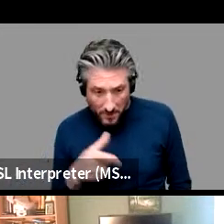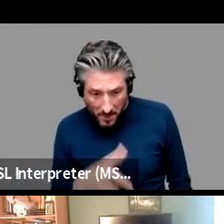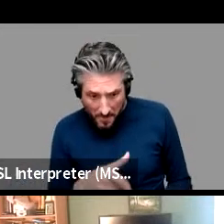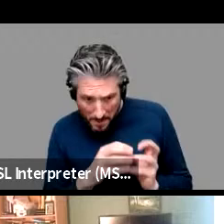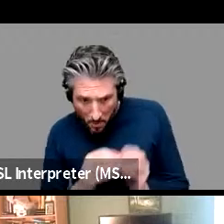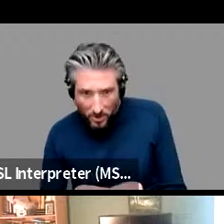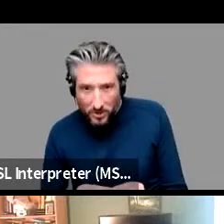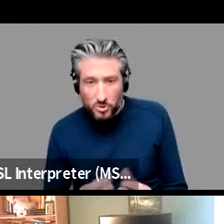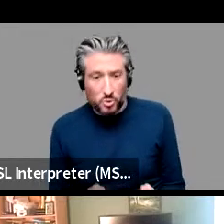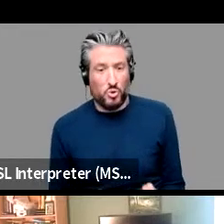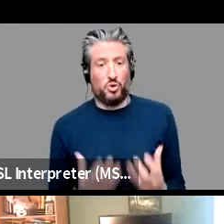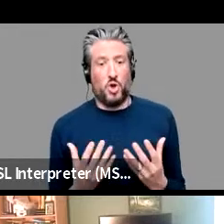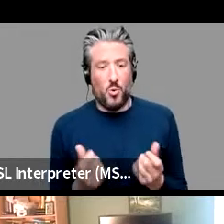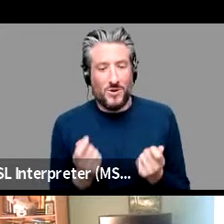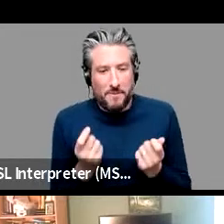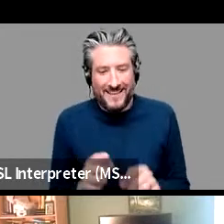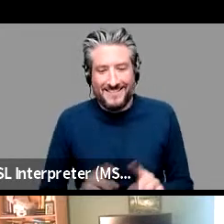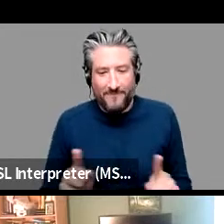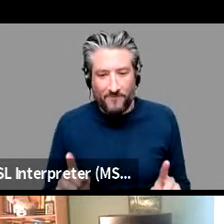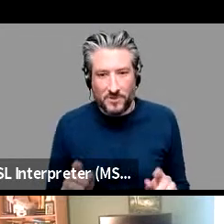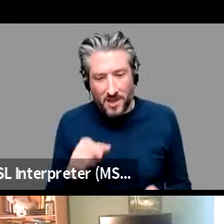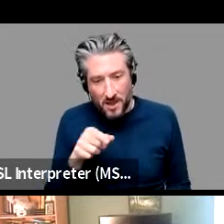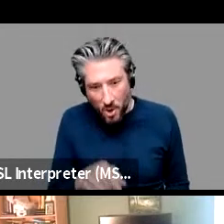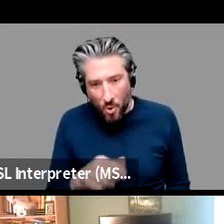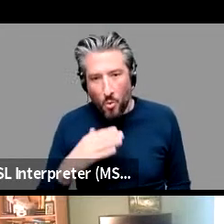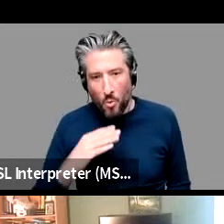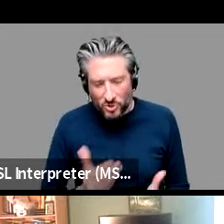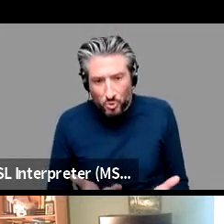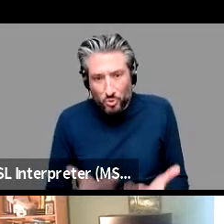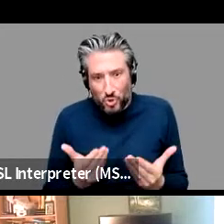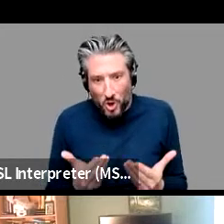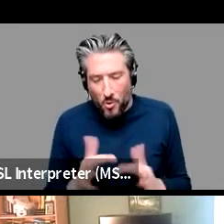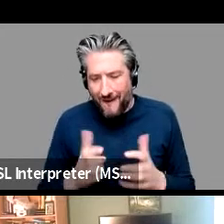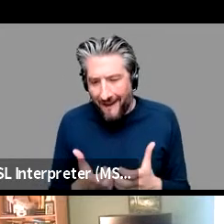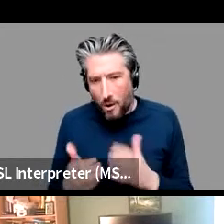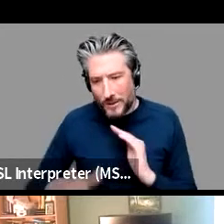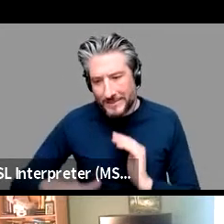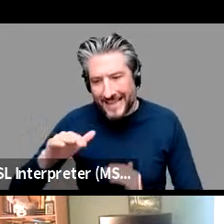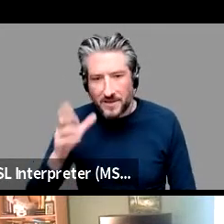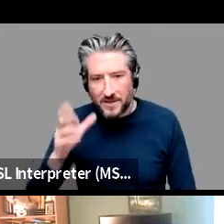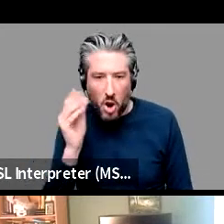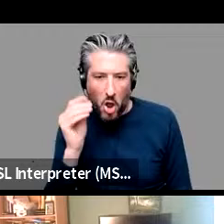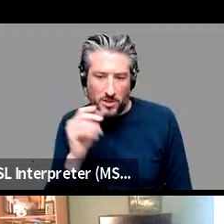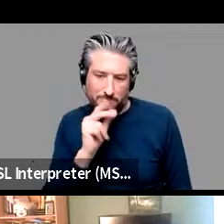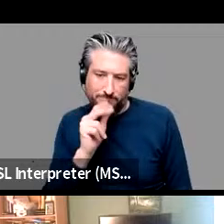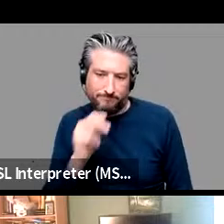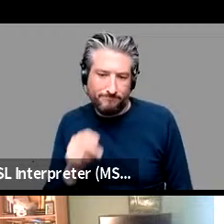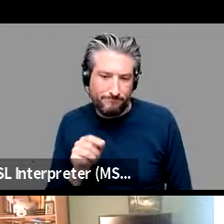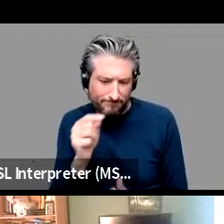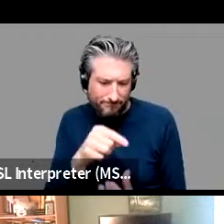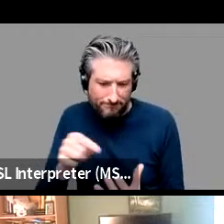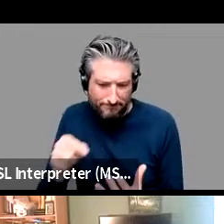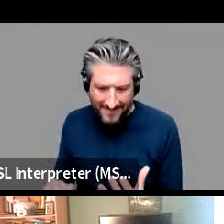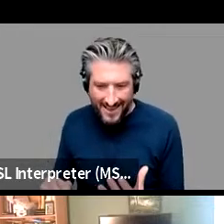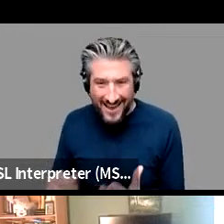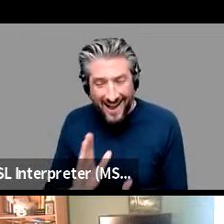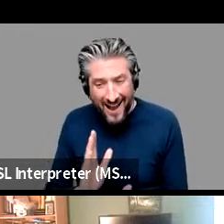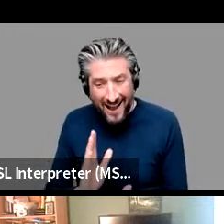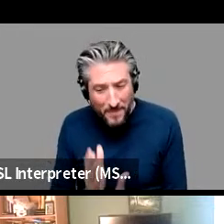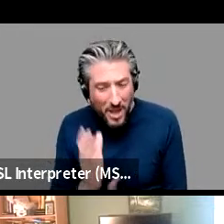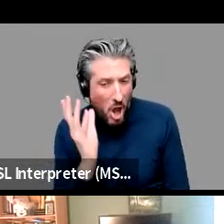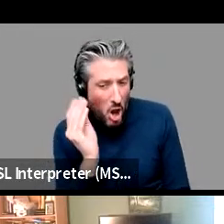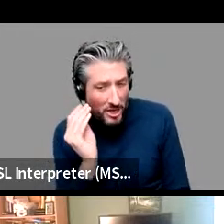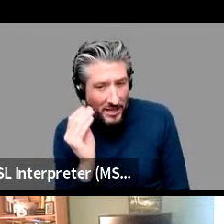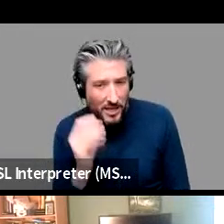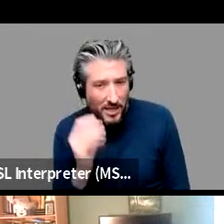um that could explain why native speakers learn this and then that it is actual learning and not just case-by-case